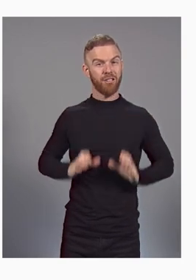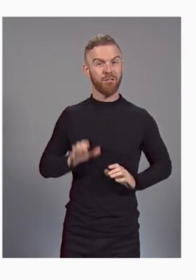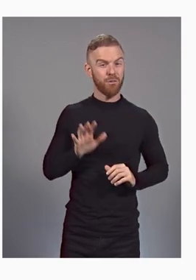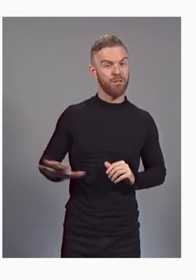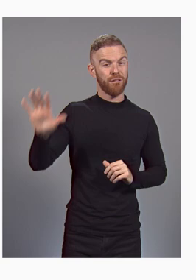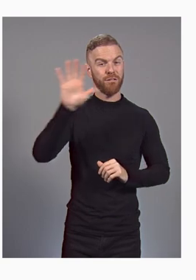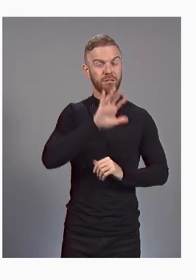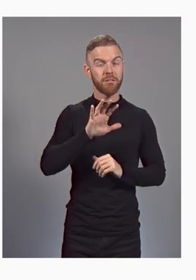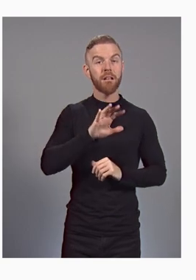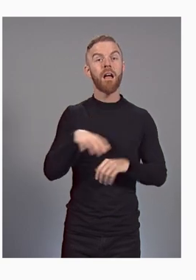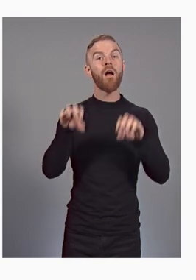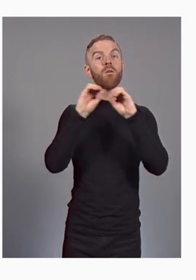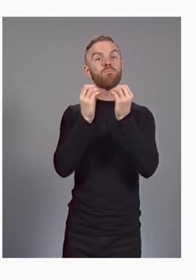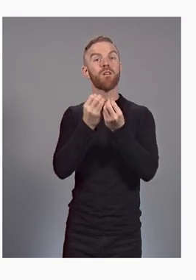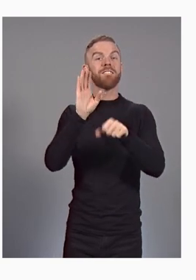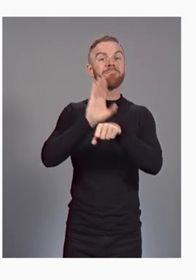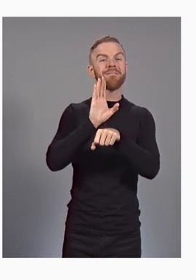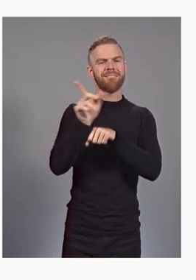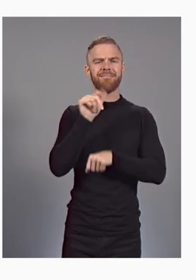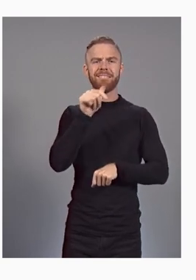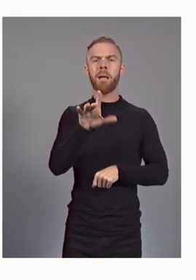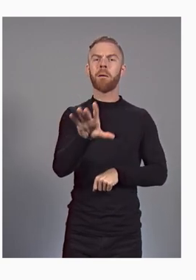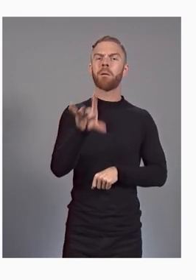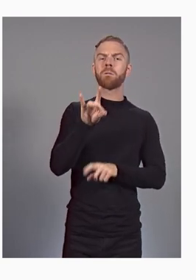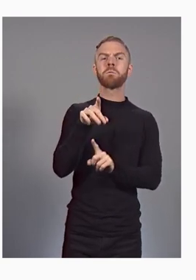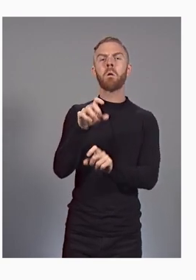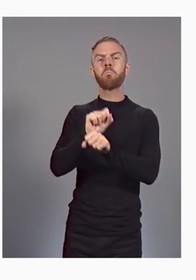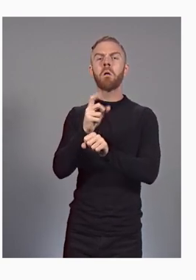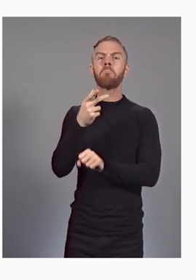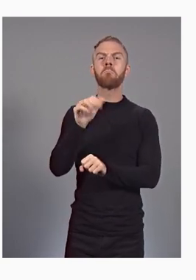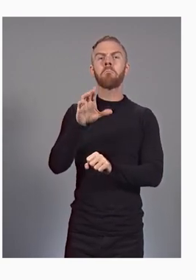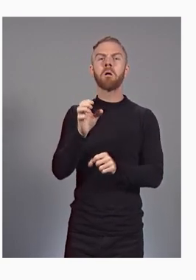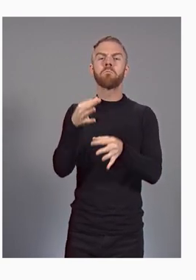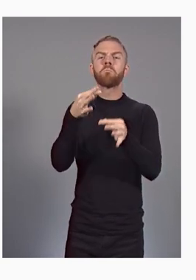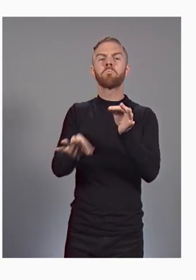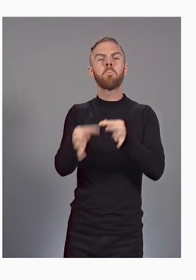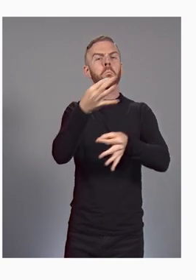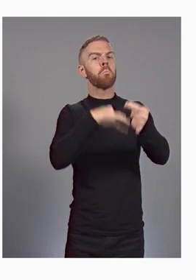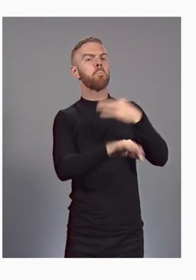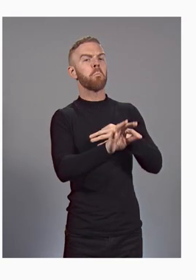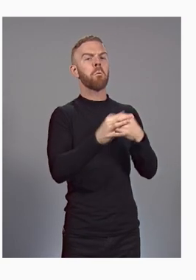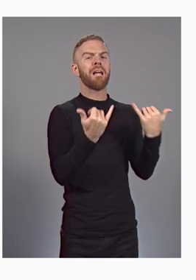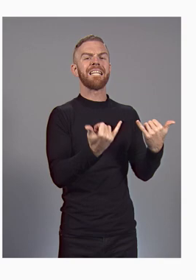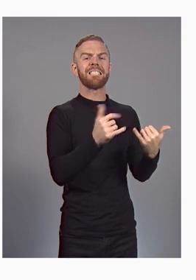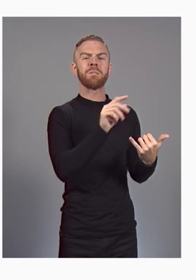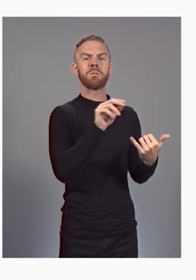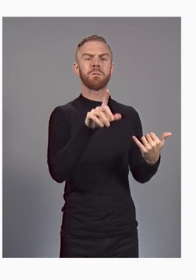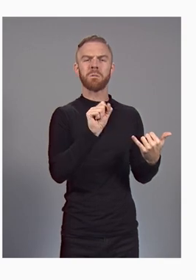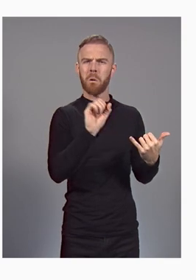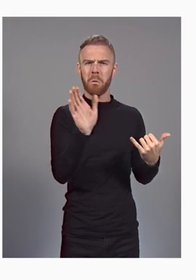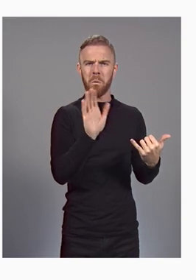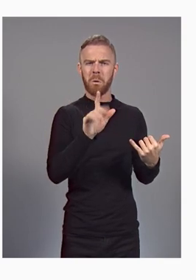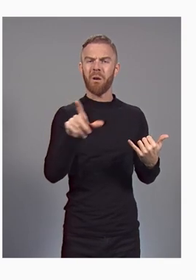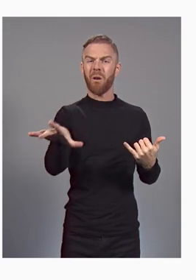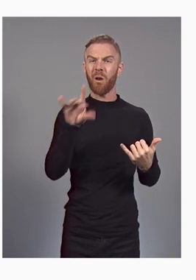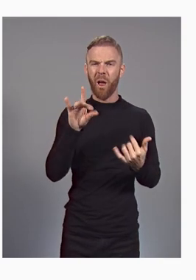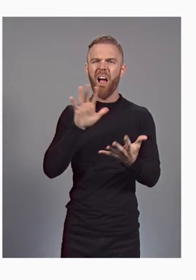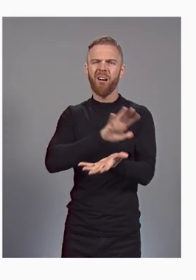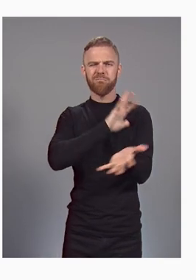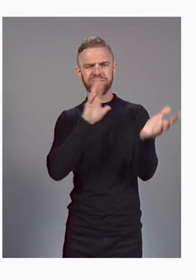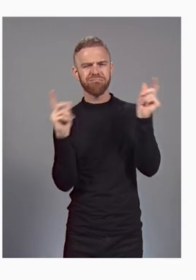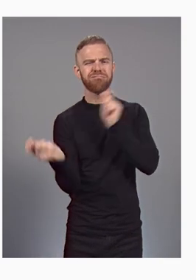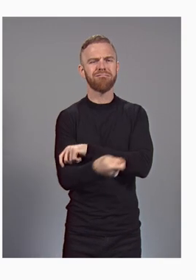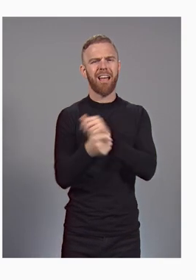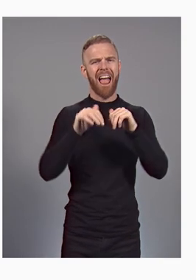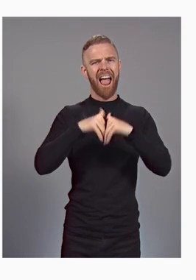Organizations don't choose Workspace to simply replace their existing tools. They choose to transform it the